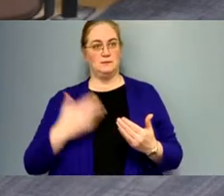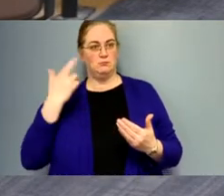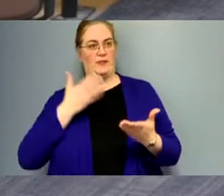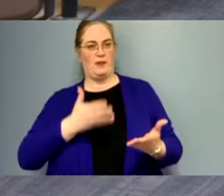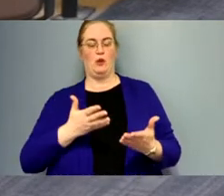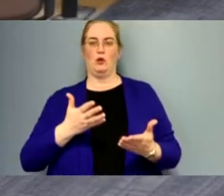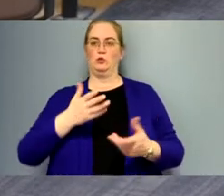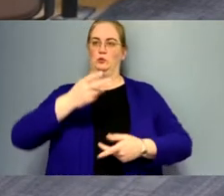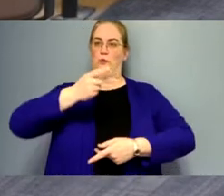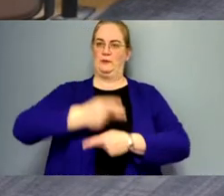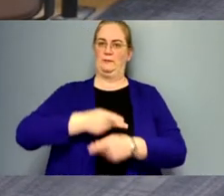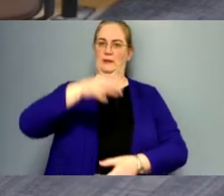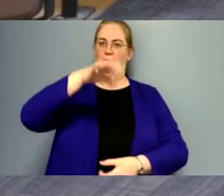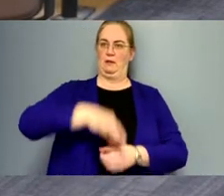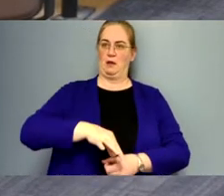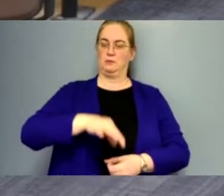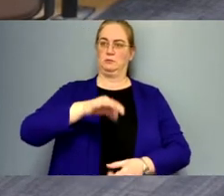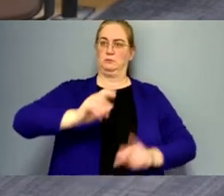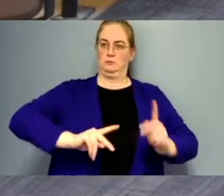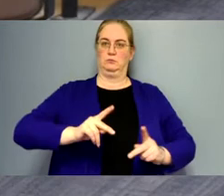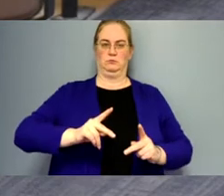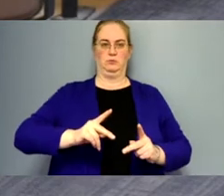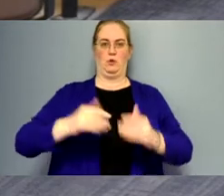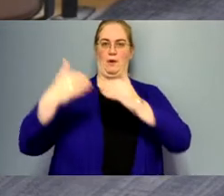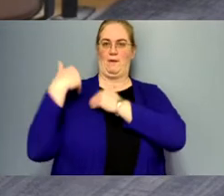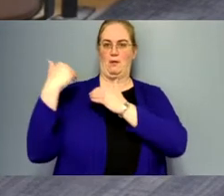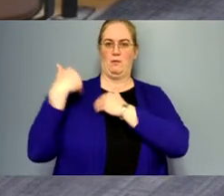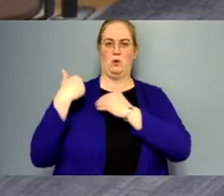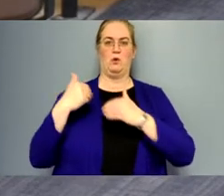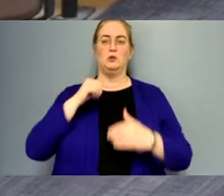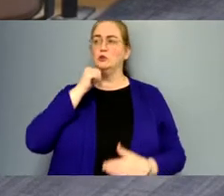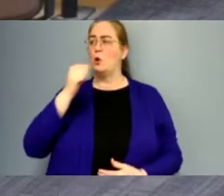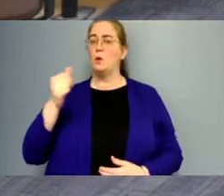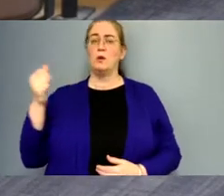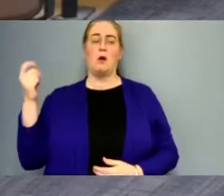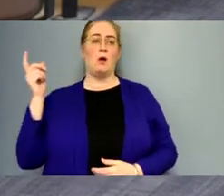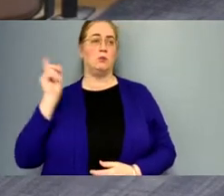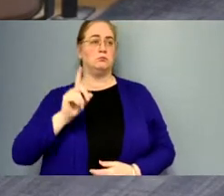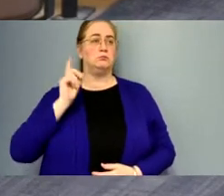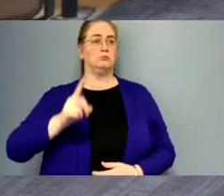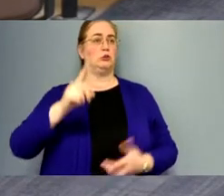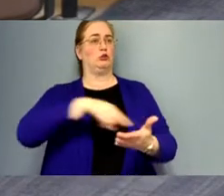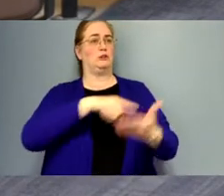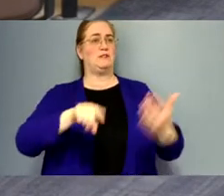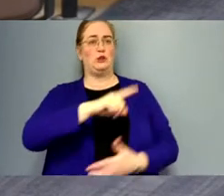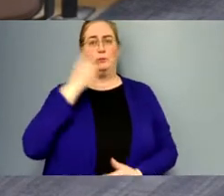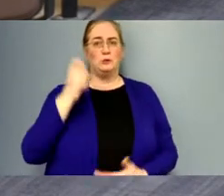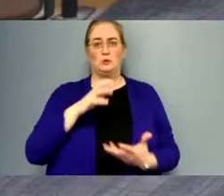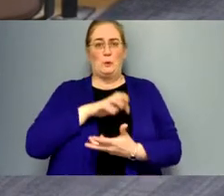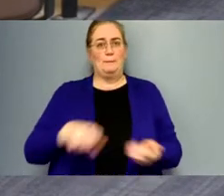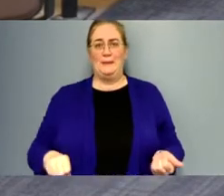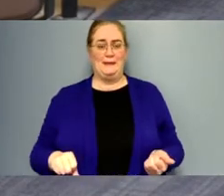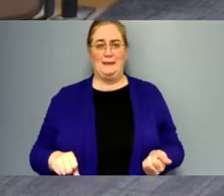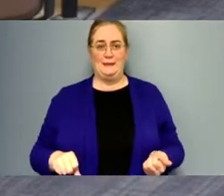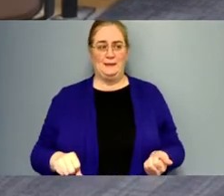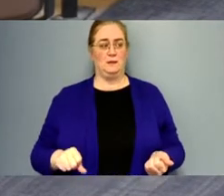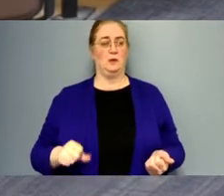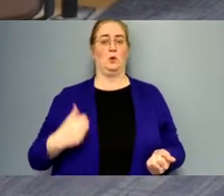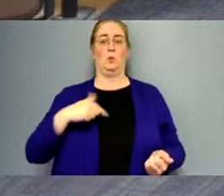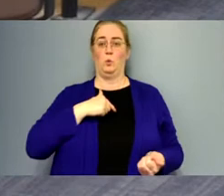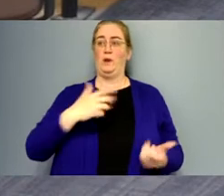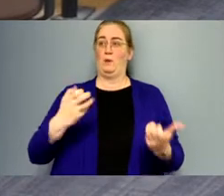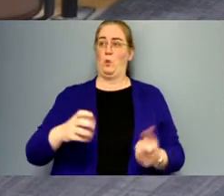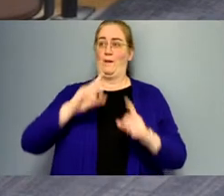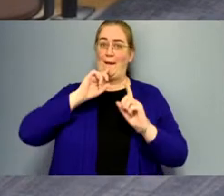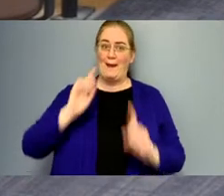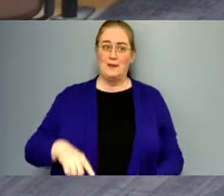elected officials accountable so we're not coming up here criticizing you because we're mean we want answers